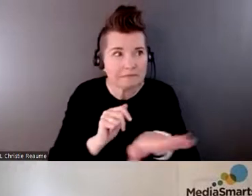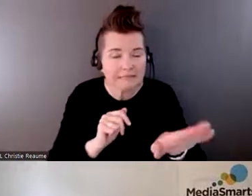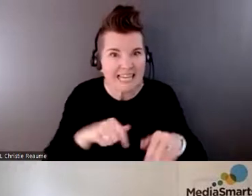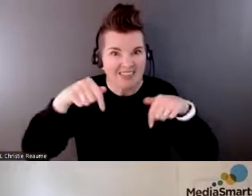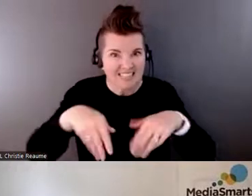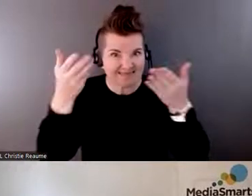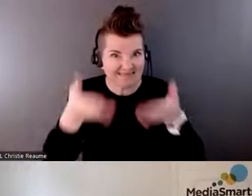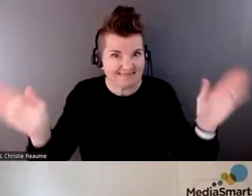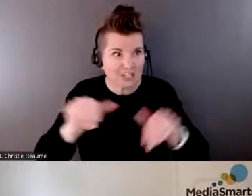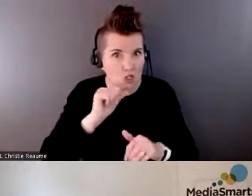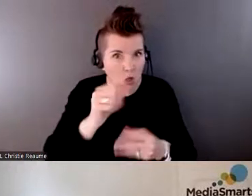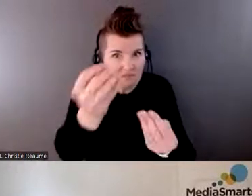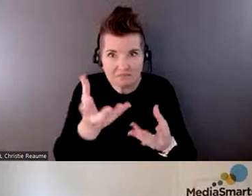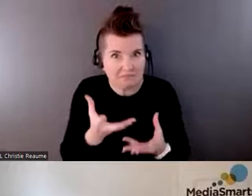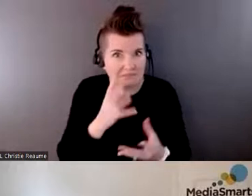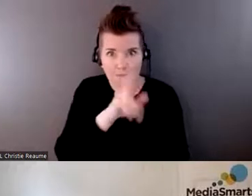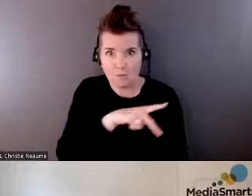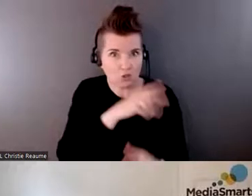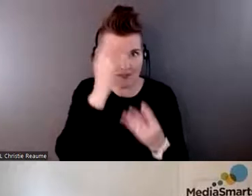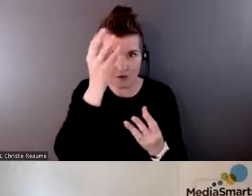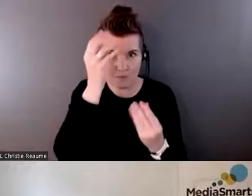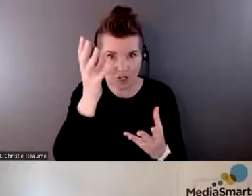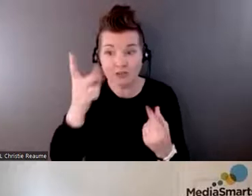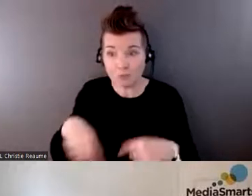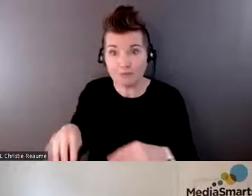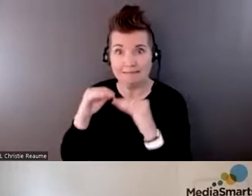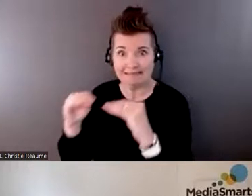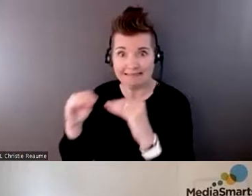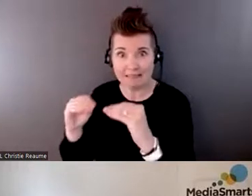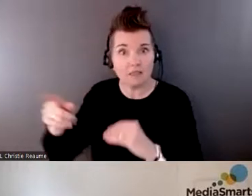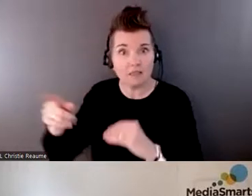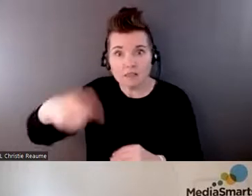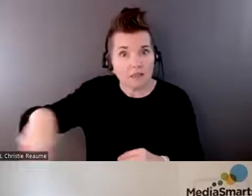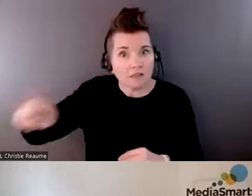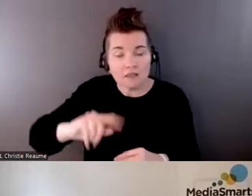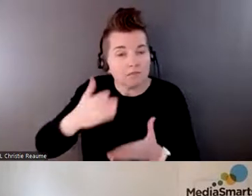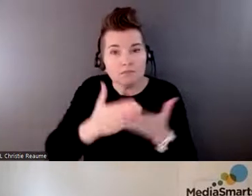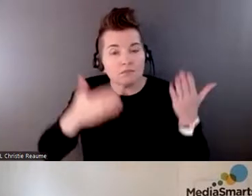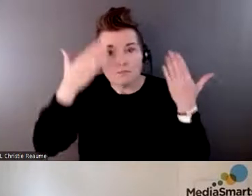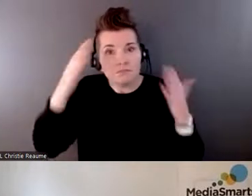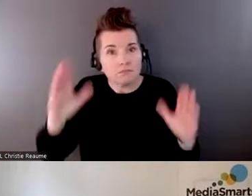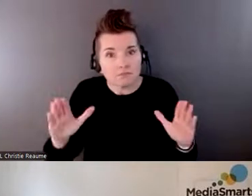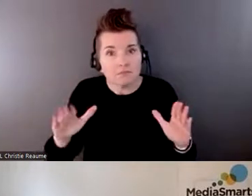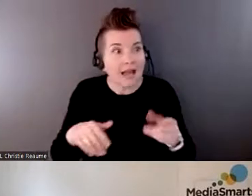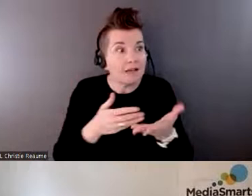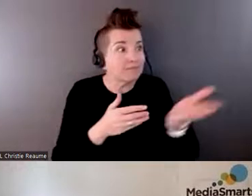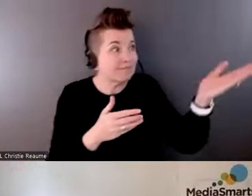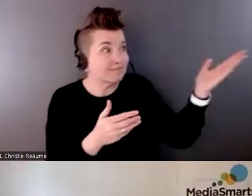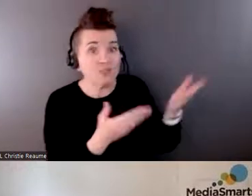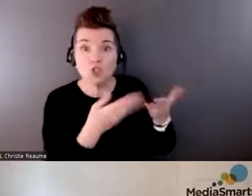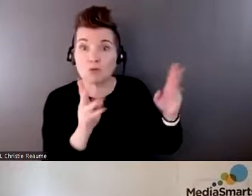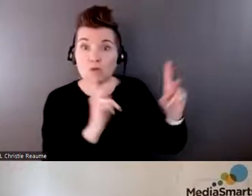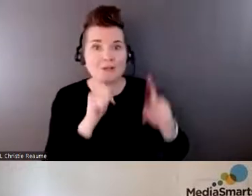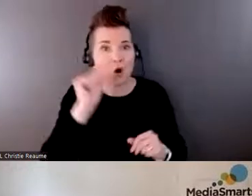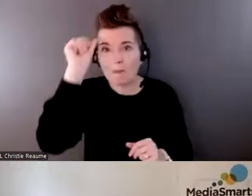don't share personal information, that kind of thing, which a lot of groups, you know, aren't necessarily aware of. They aren't reminding people to do that kind of thing.